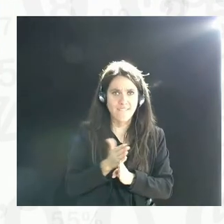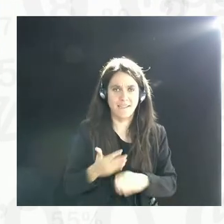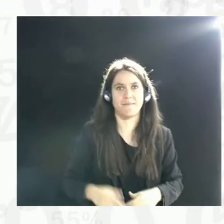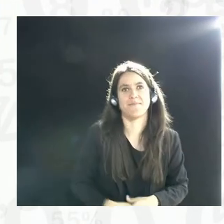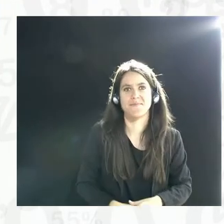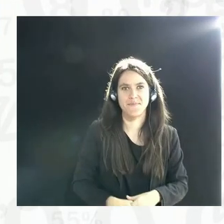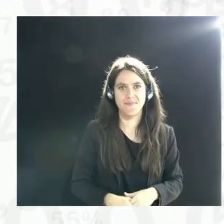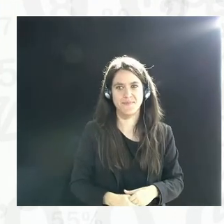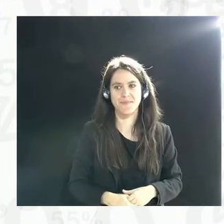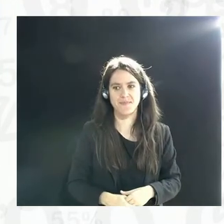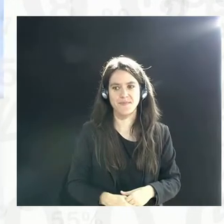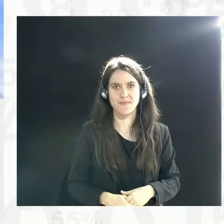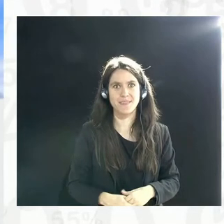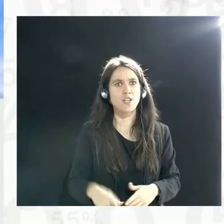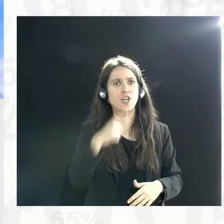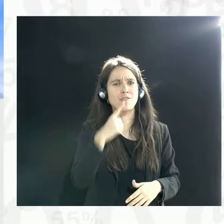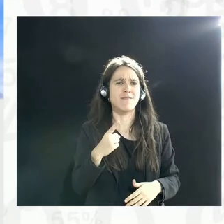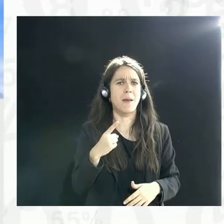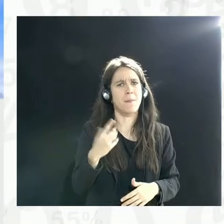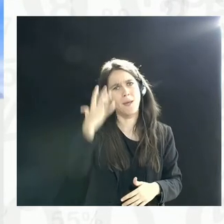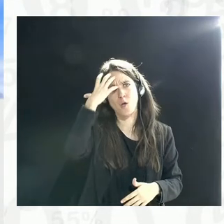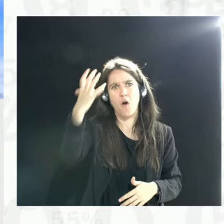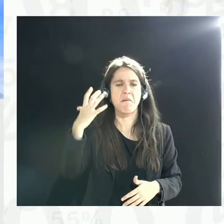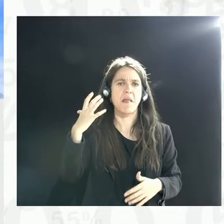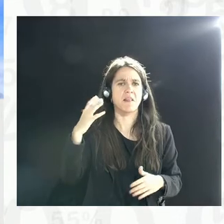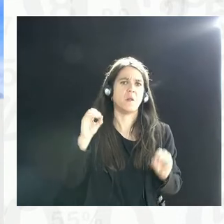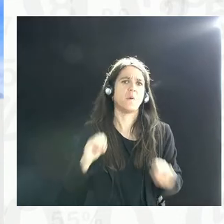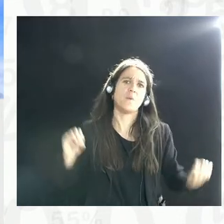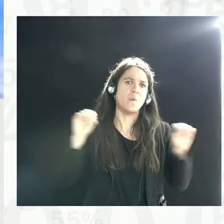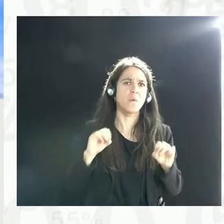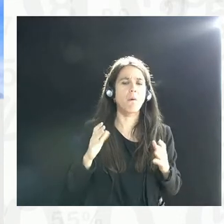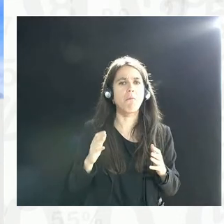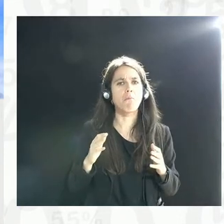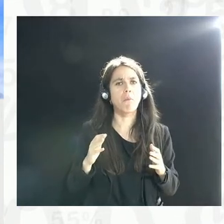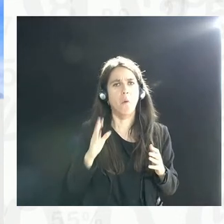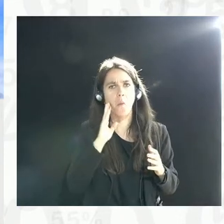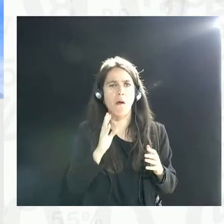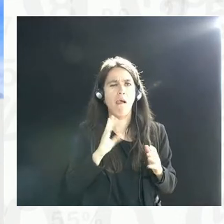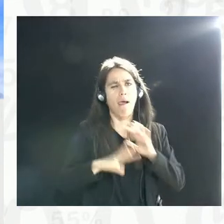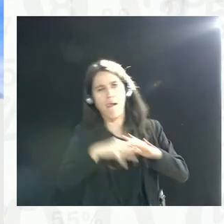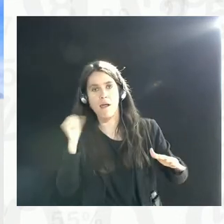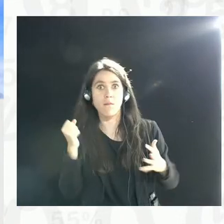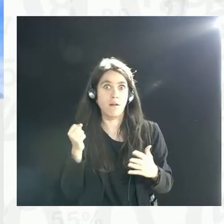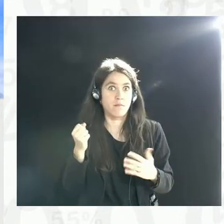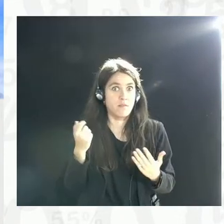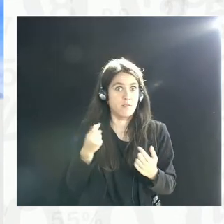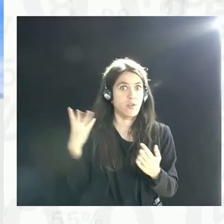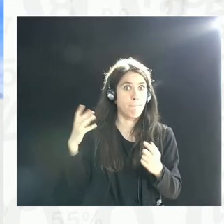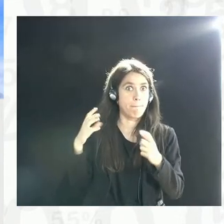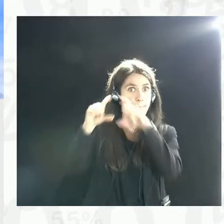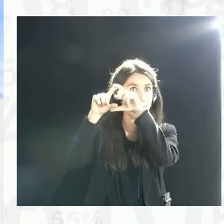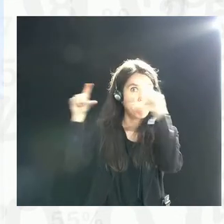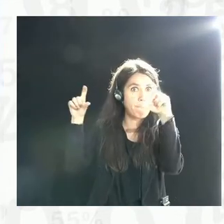to abuse by government, but there's also companies that live off data. And let's take Facebook.